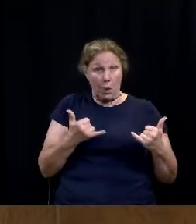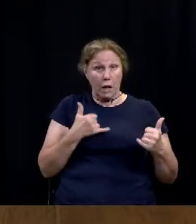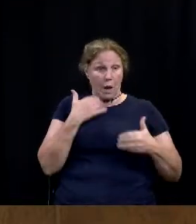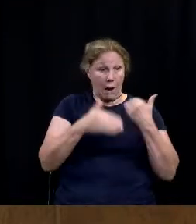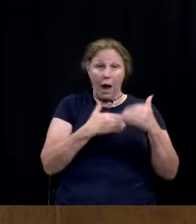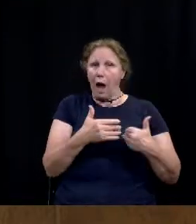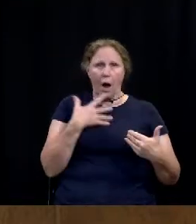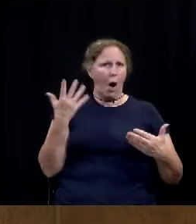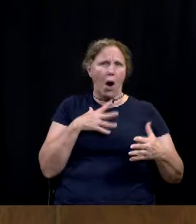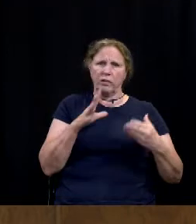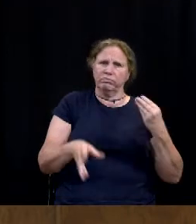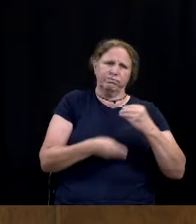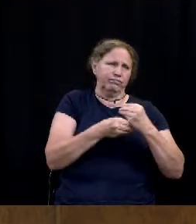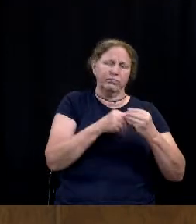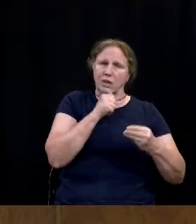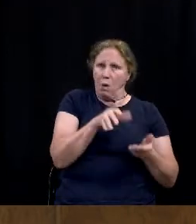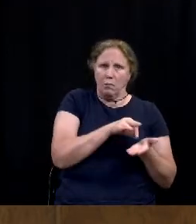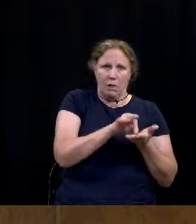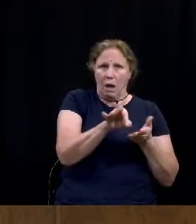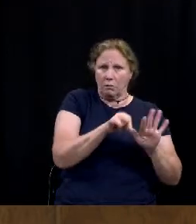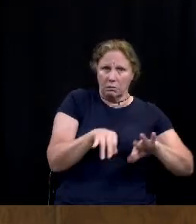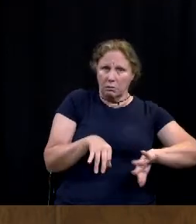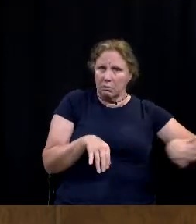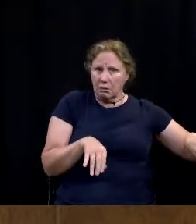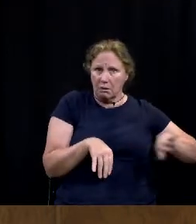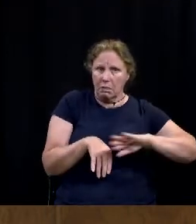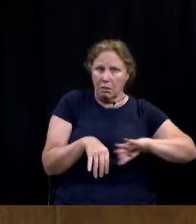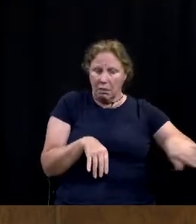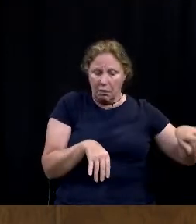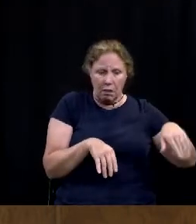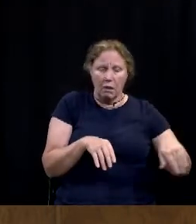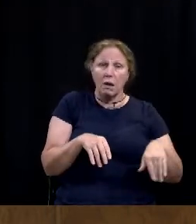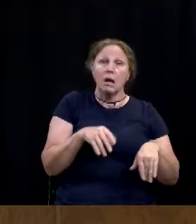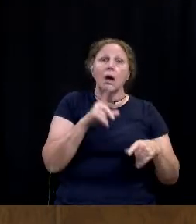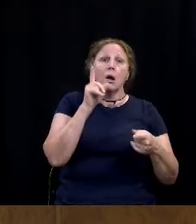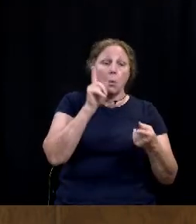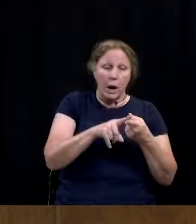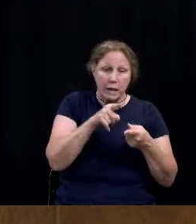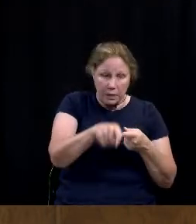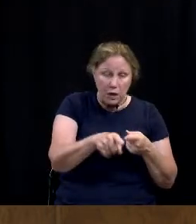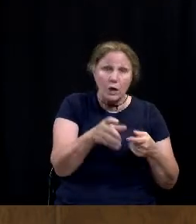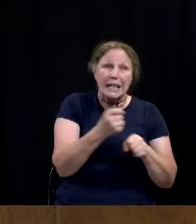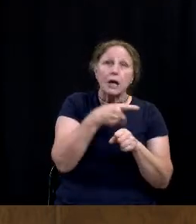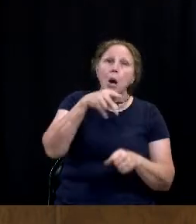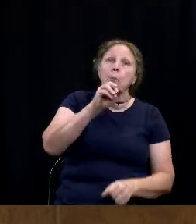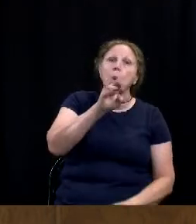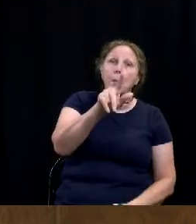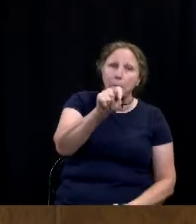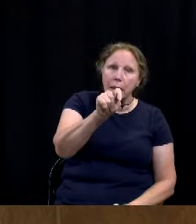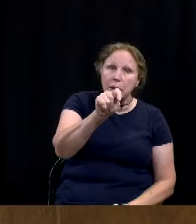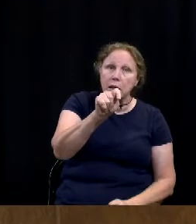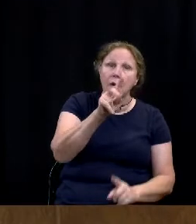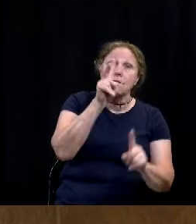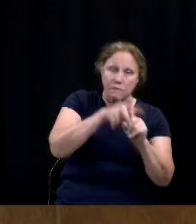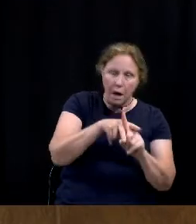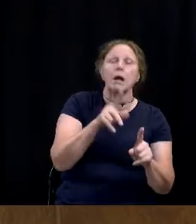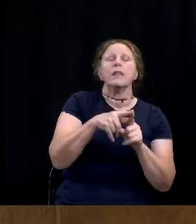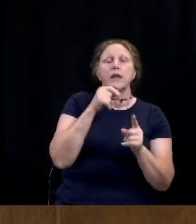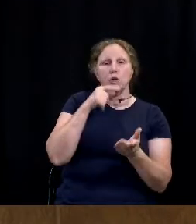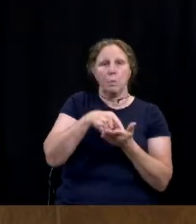into the ordinance. Not paid until the deal is permitted. And exemptions in